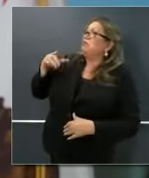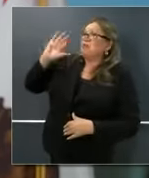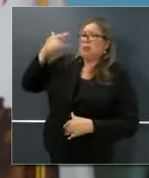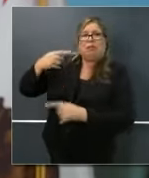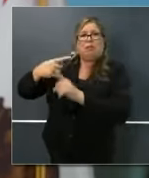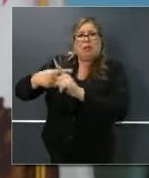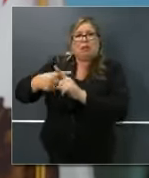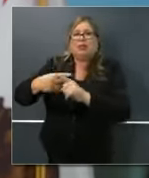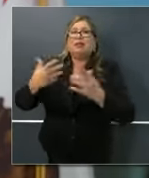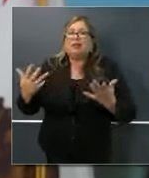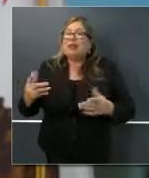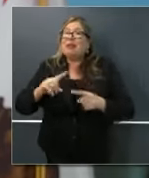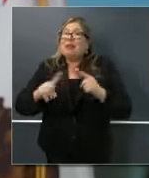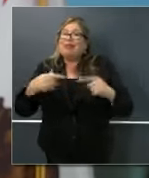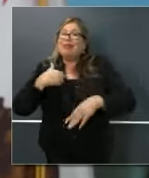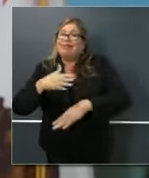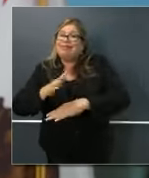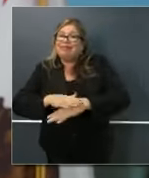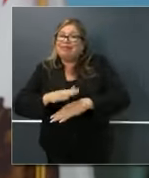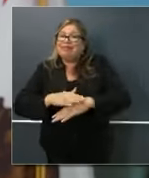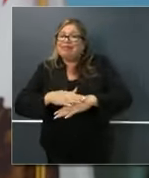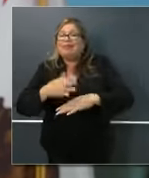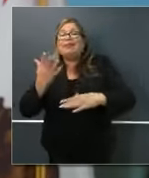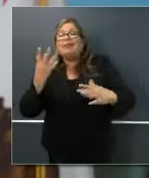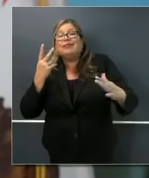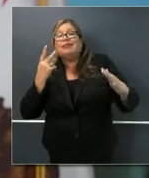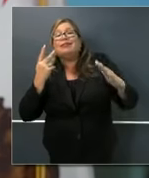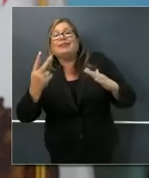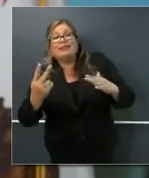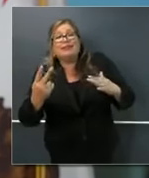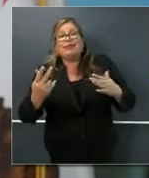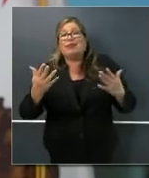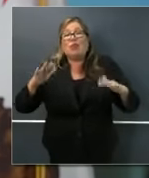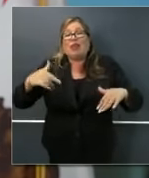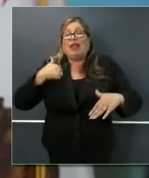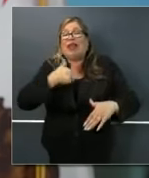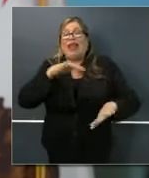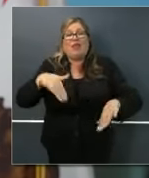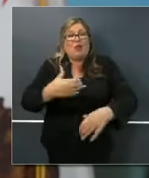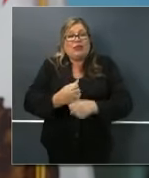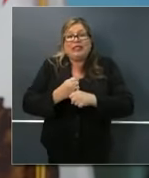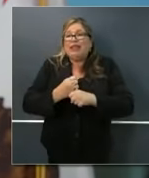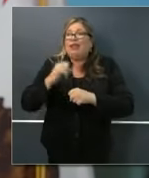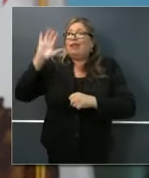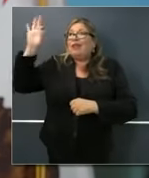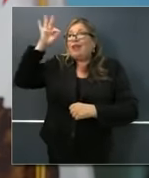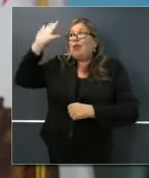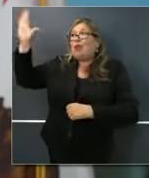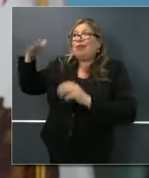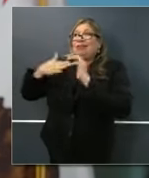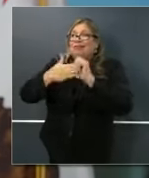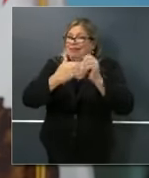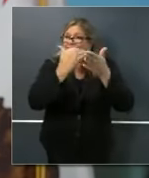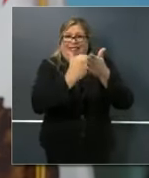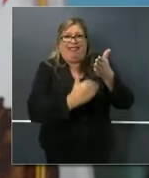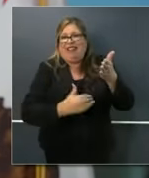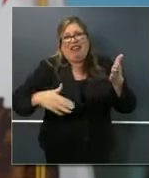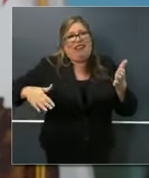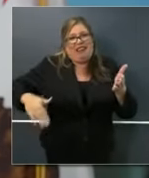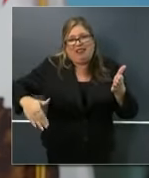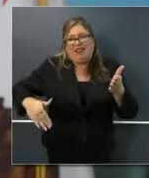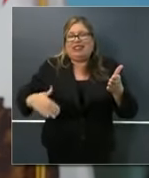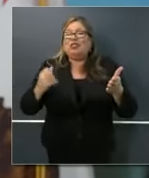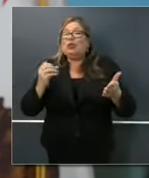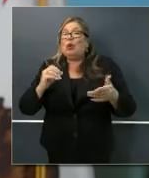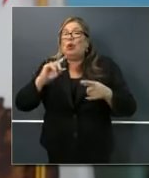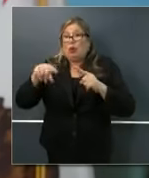outset of this briefing, that we haven't yet received the booklet. And so when we do, we'll have a better sense